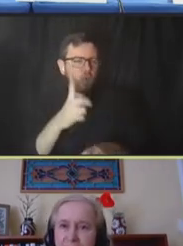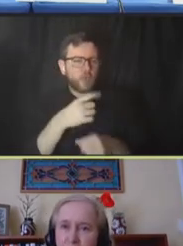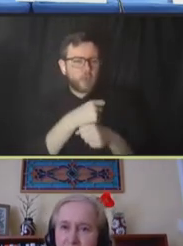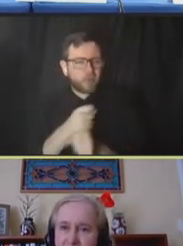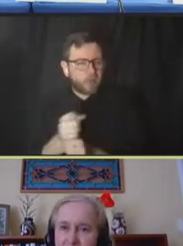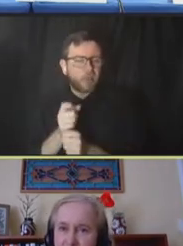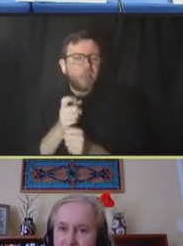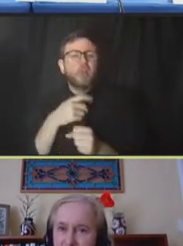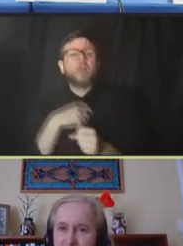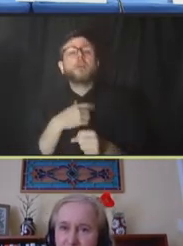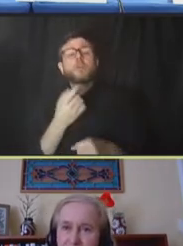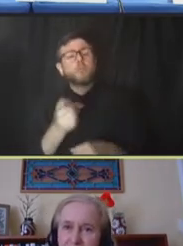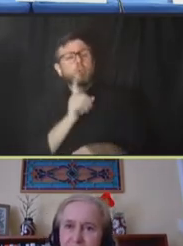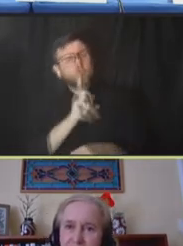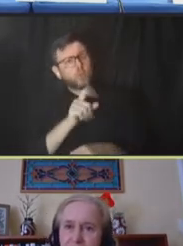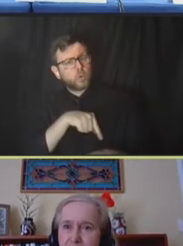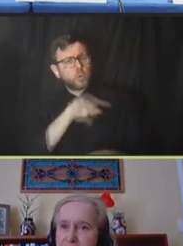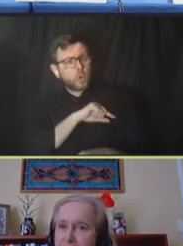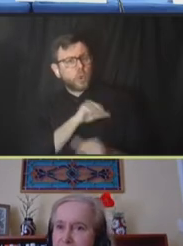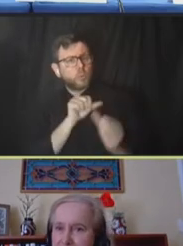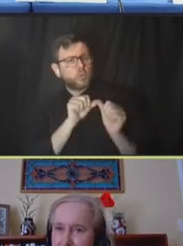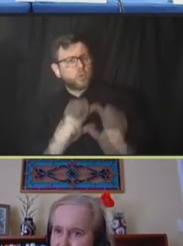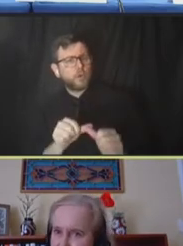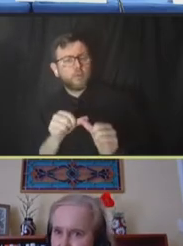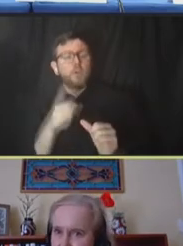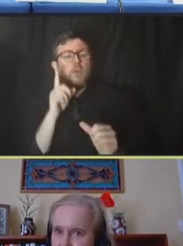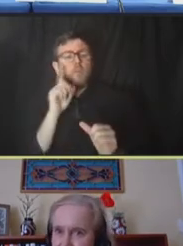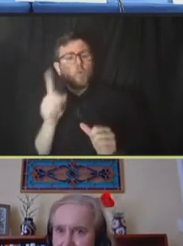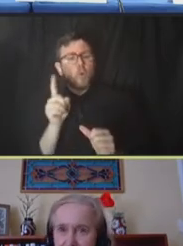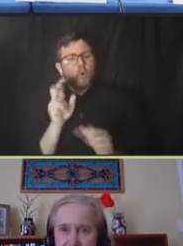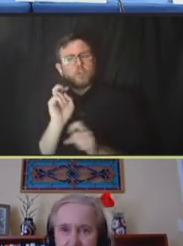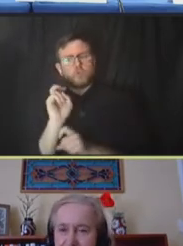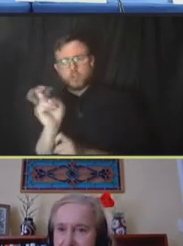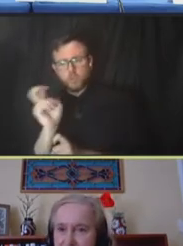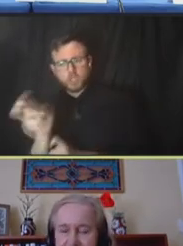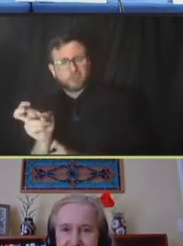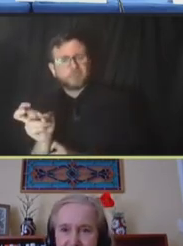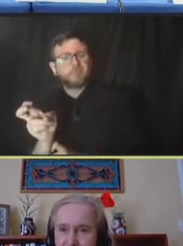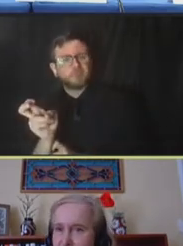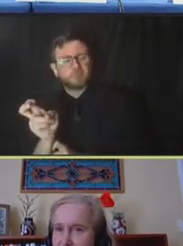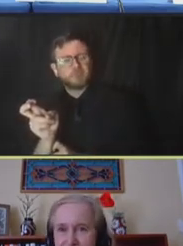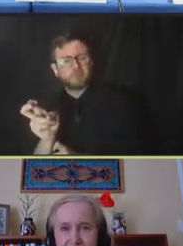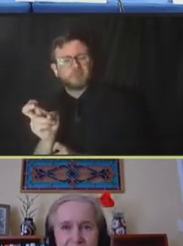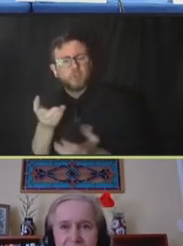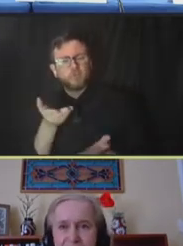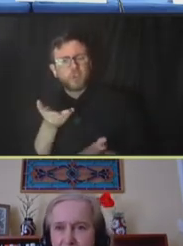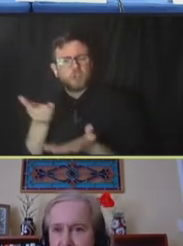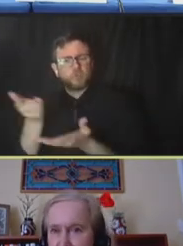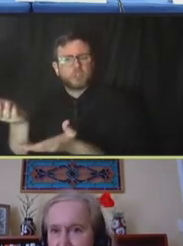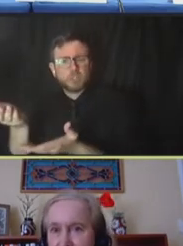that the quality is preserved also in terms of transportation. Now, some of these vaccines travel very, very far.